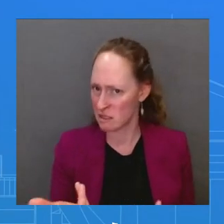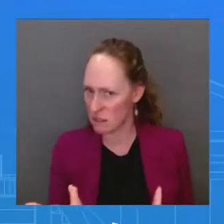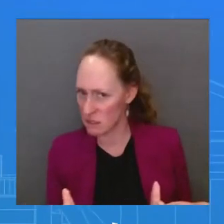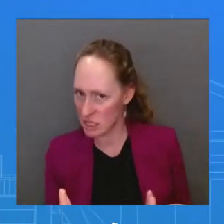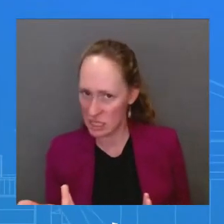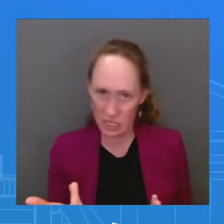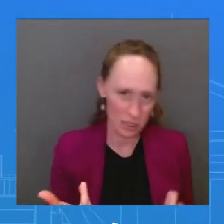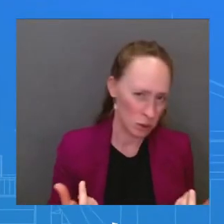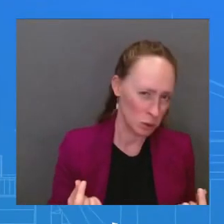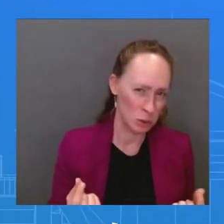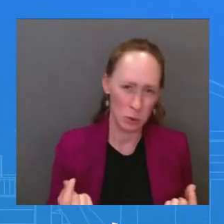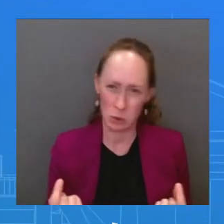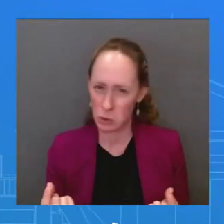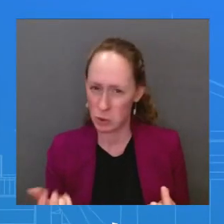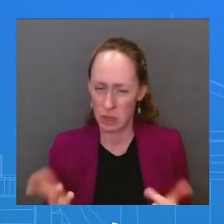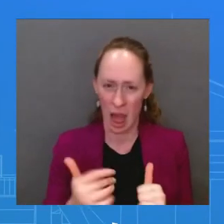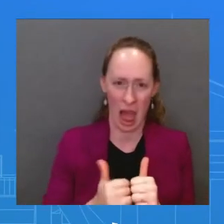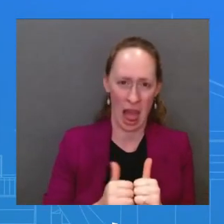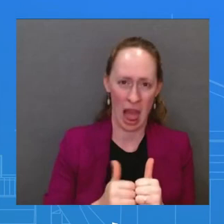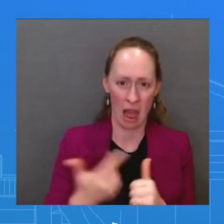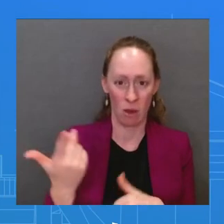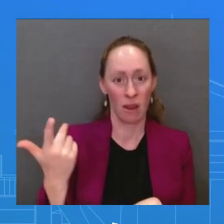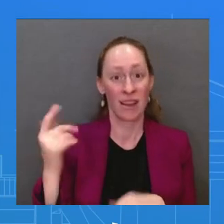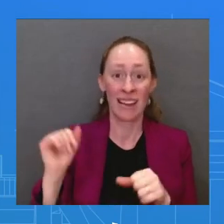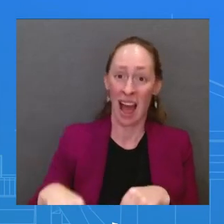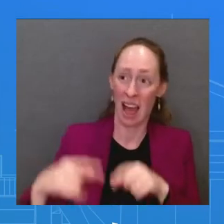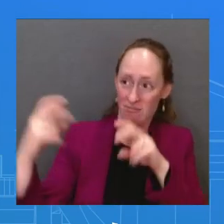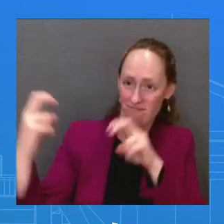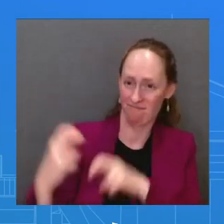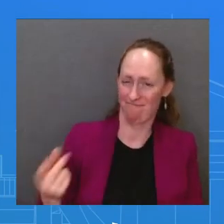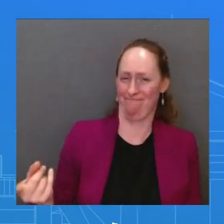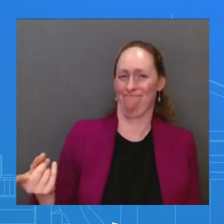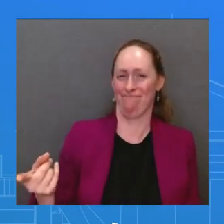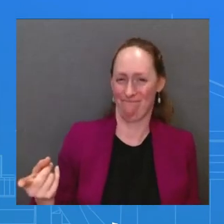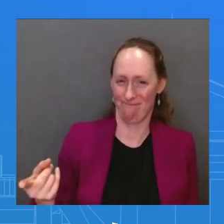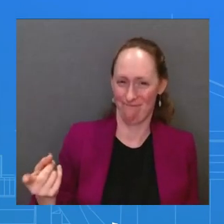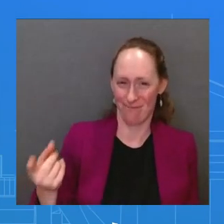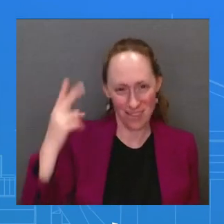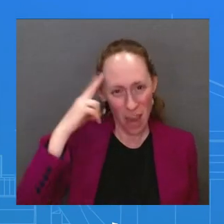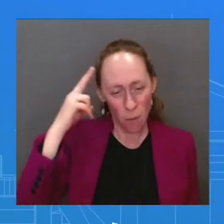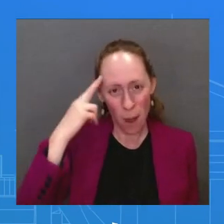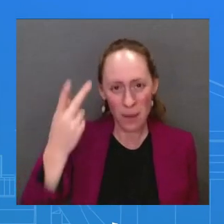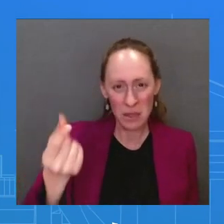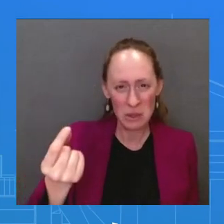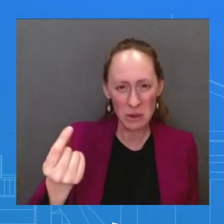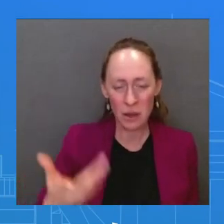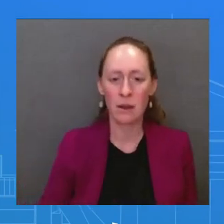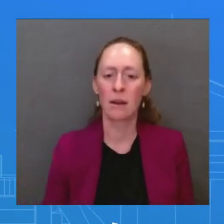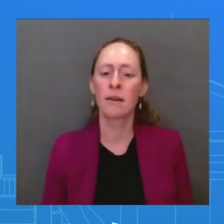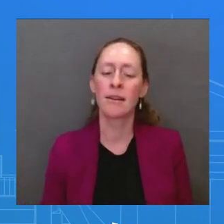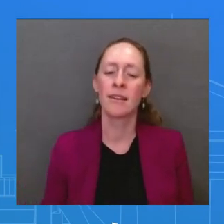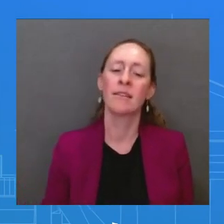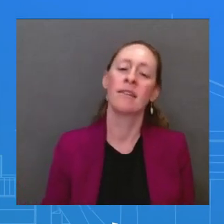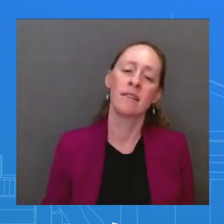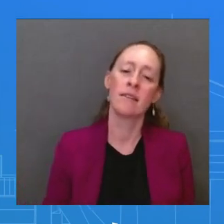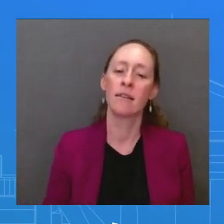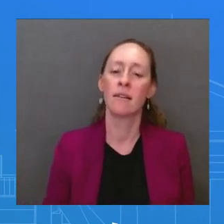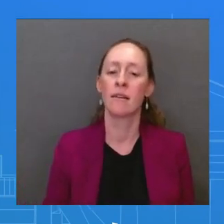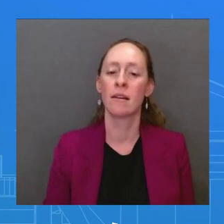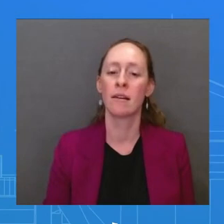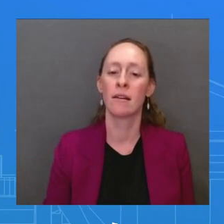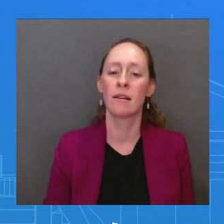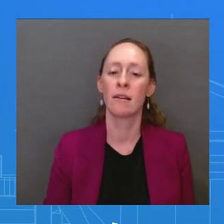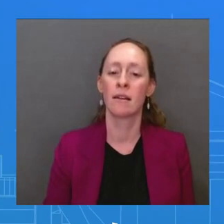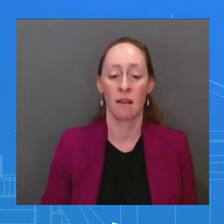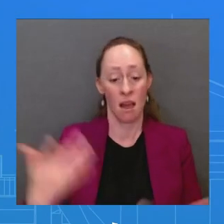So on the first question, I'll leave it to others to speak to the specific oil market impacts. I would point out that what was announced